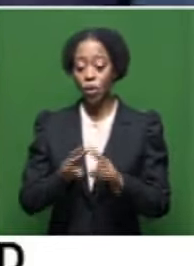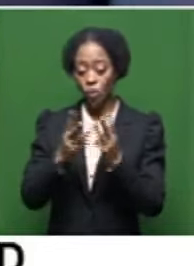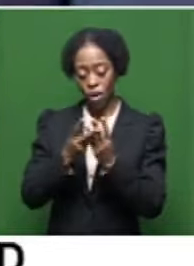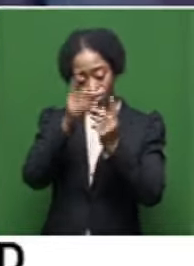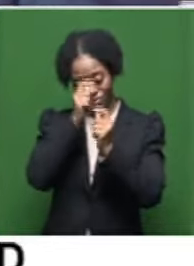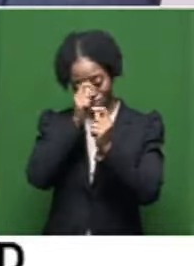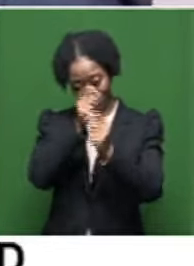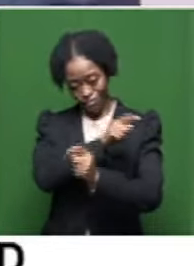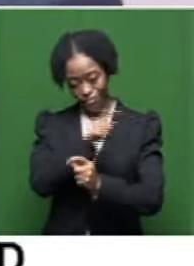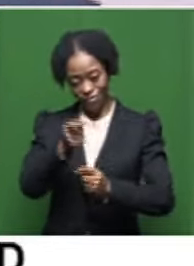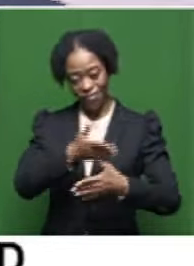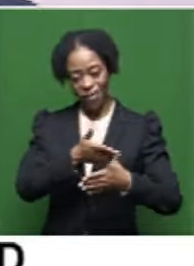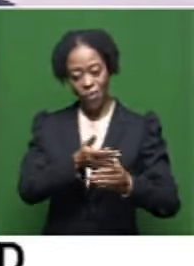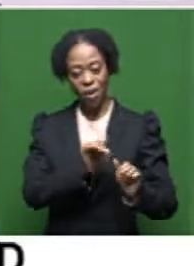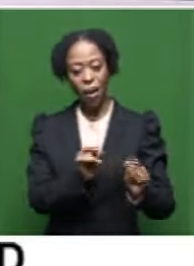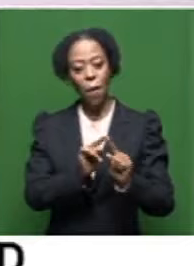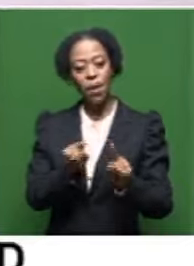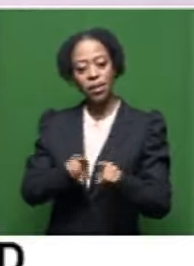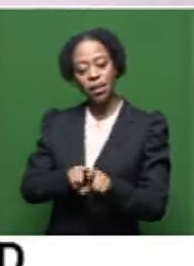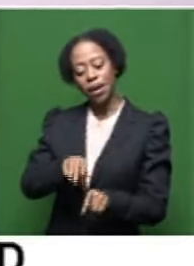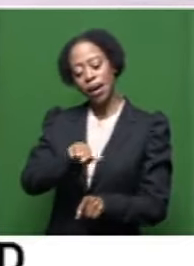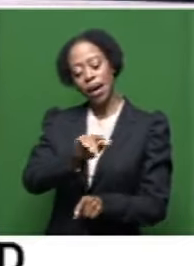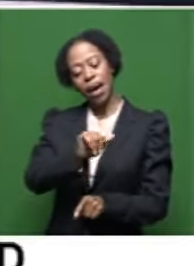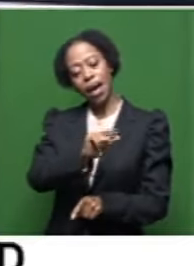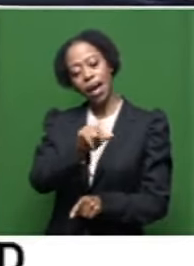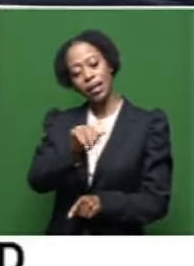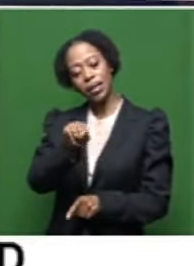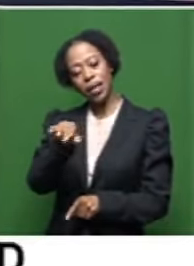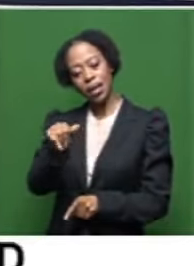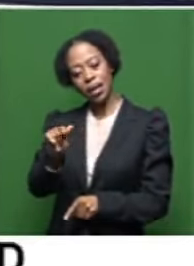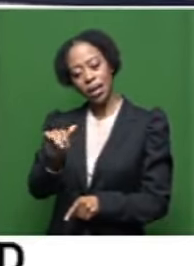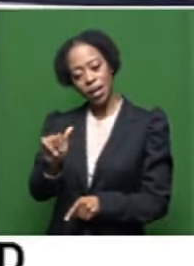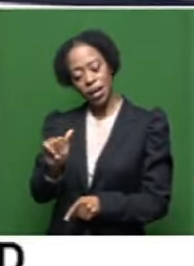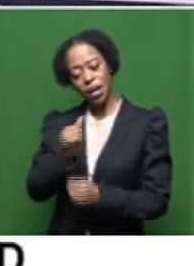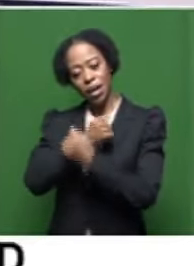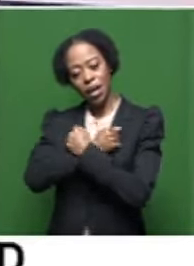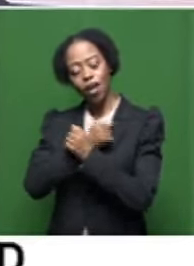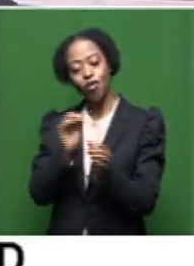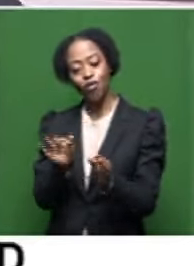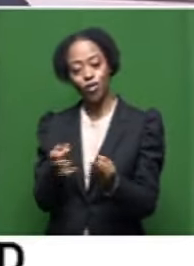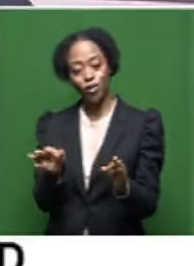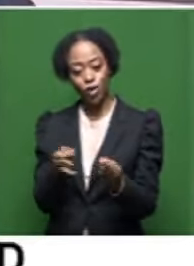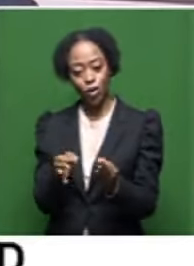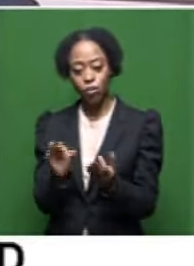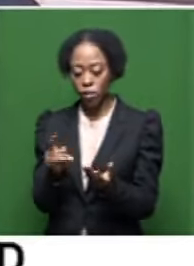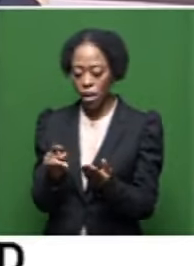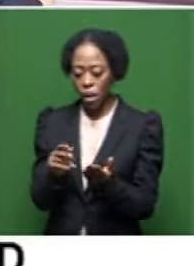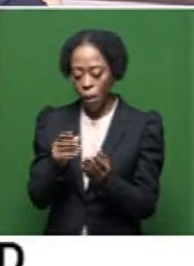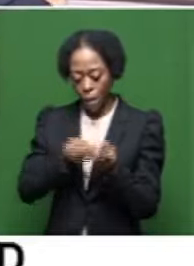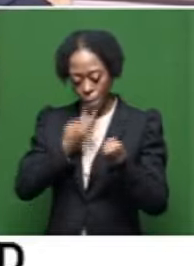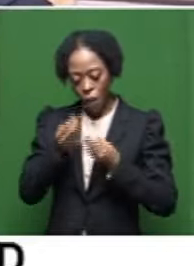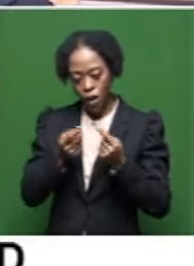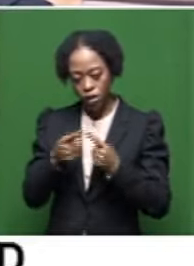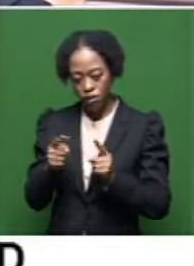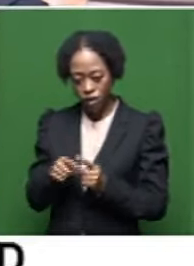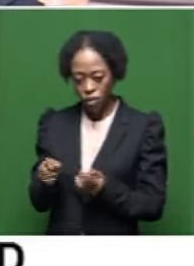world for his work. But I think, Azanian love song is one of his seminal collections in as far as poetry is